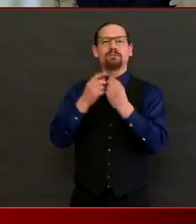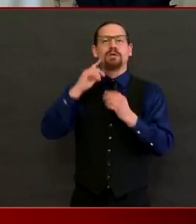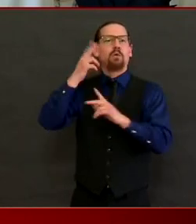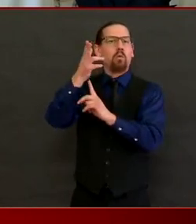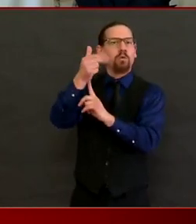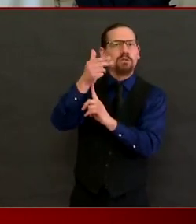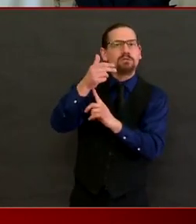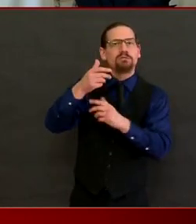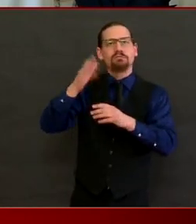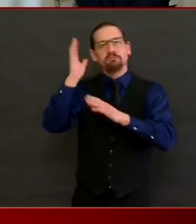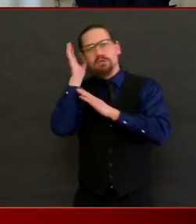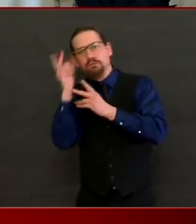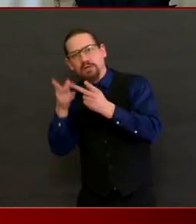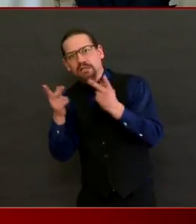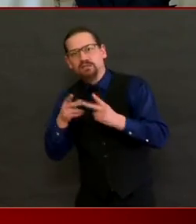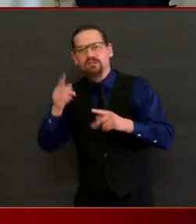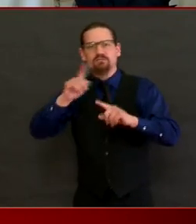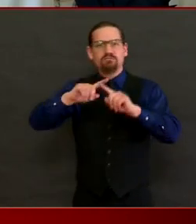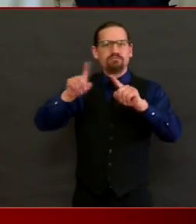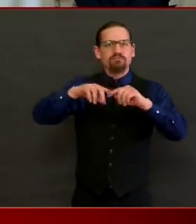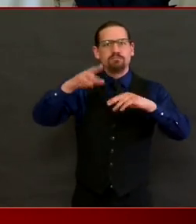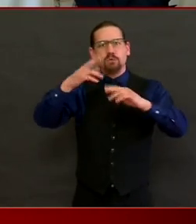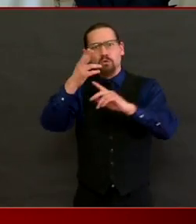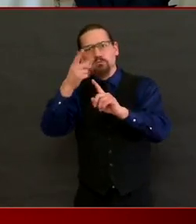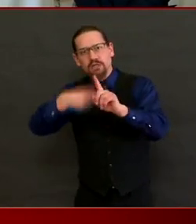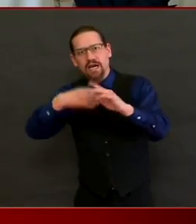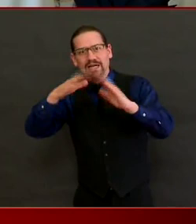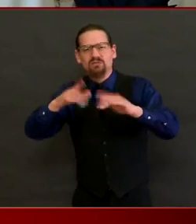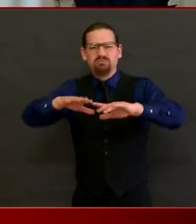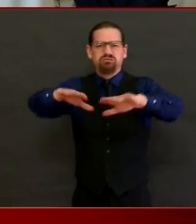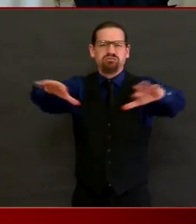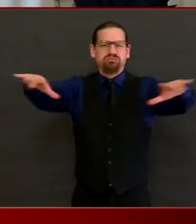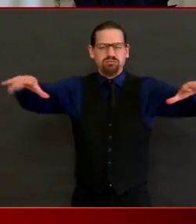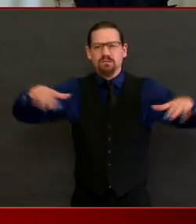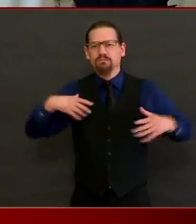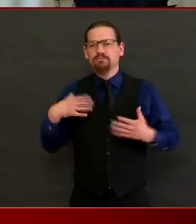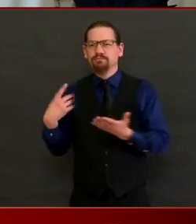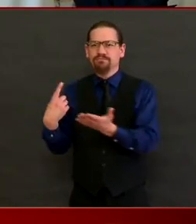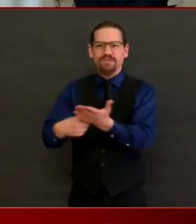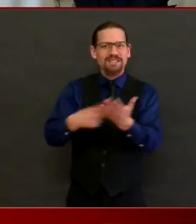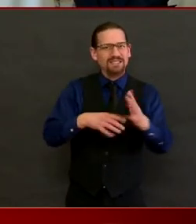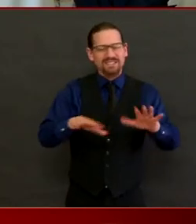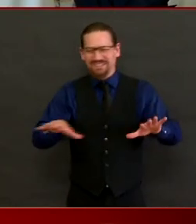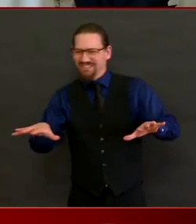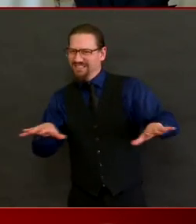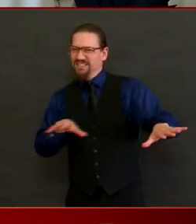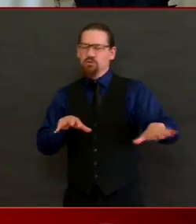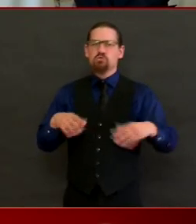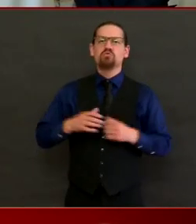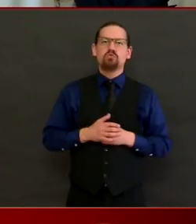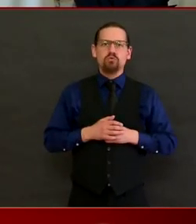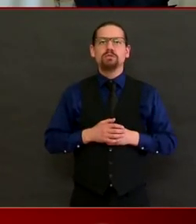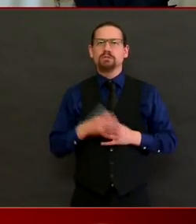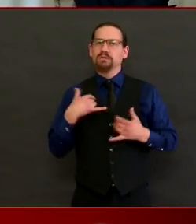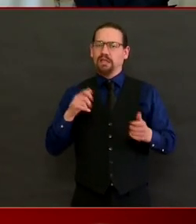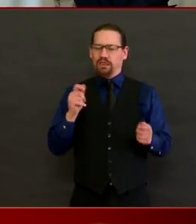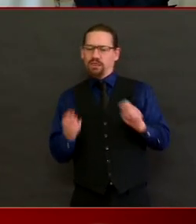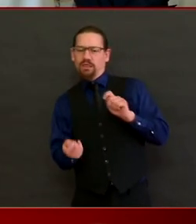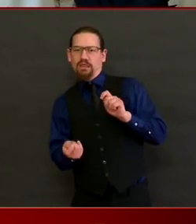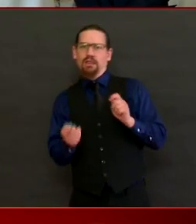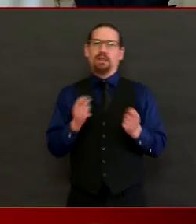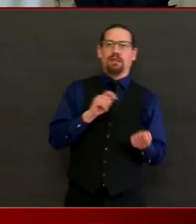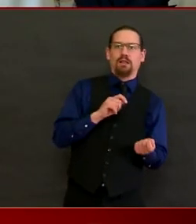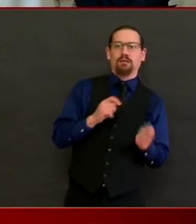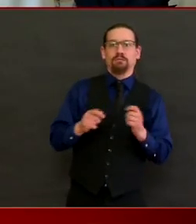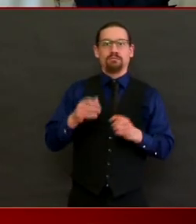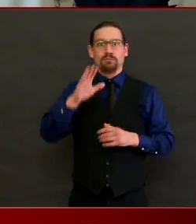Some of it depends on this is still very fluid. So it's two months ago we didn't